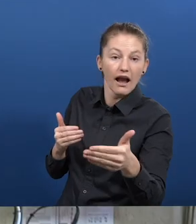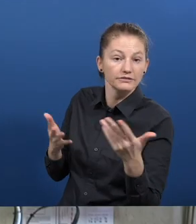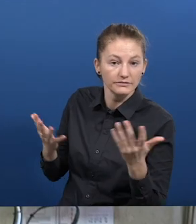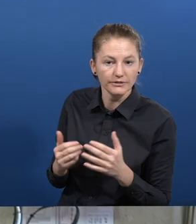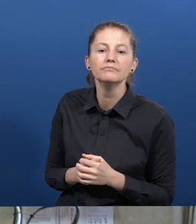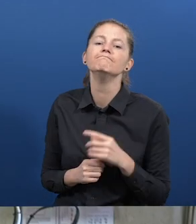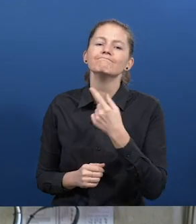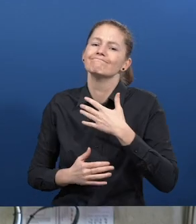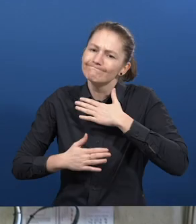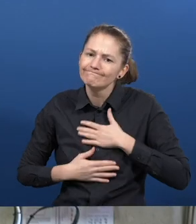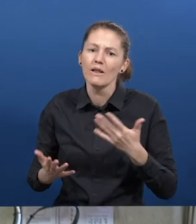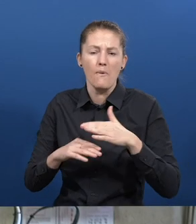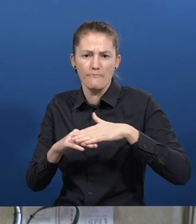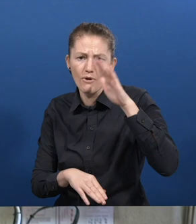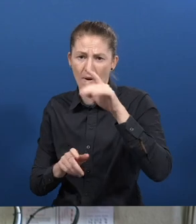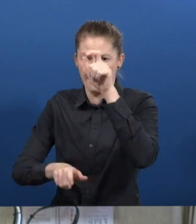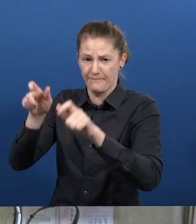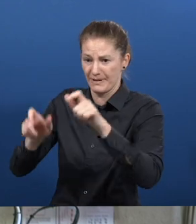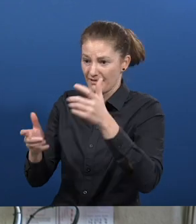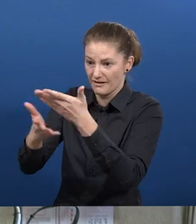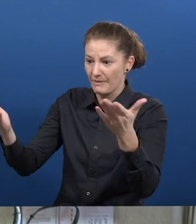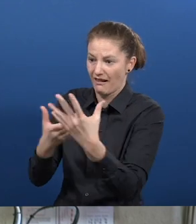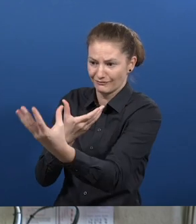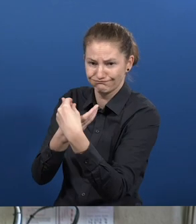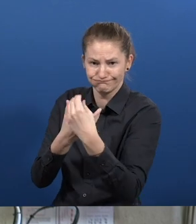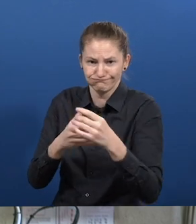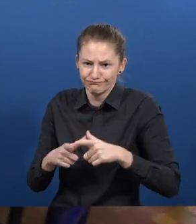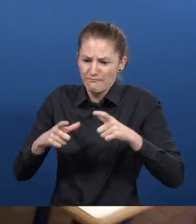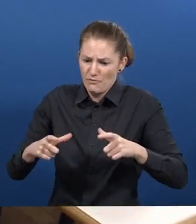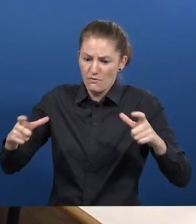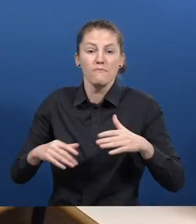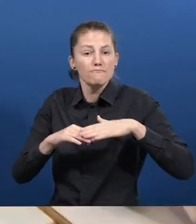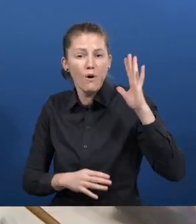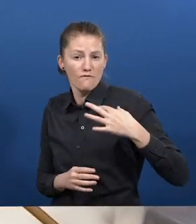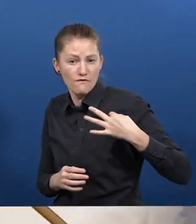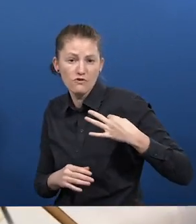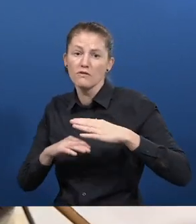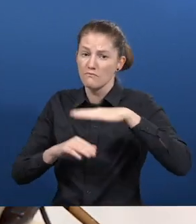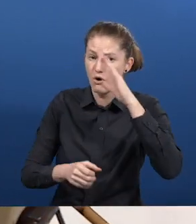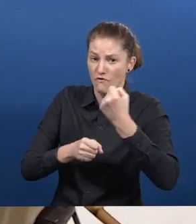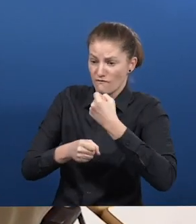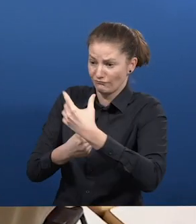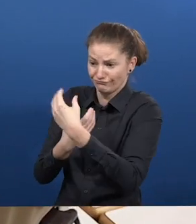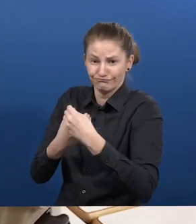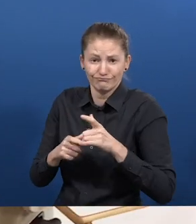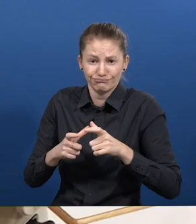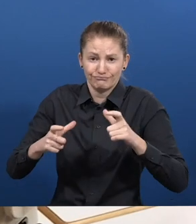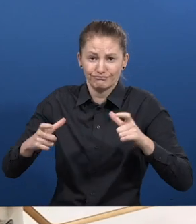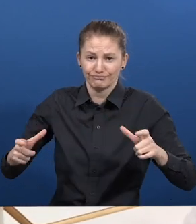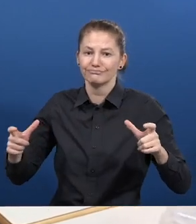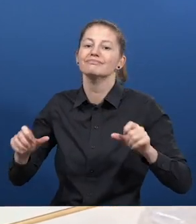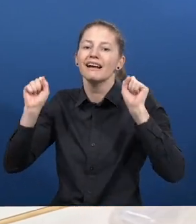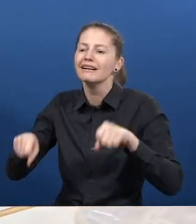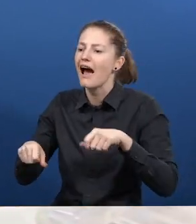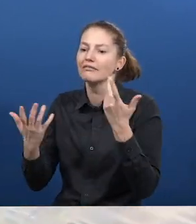to be able to welcome more people to have a larger space, more volunteers, more employees, so that we can respond even more to the